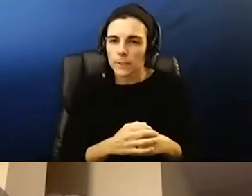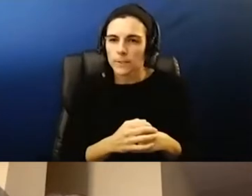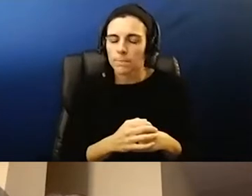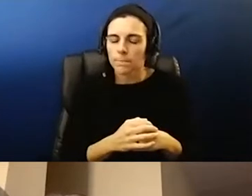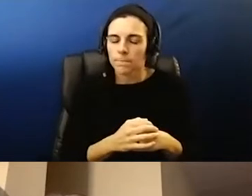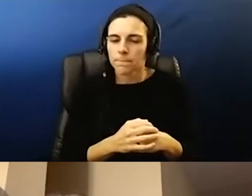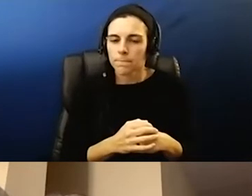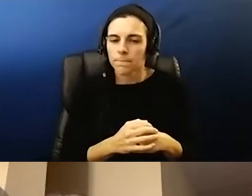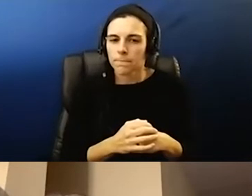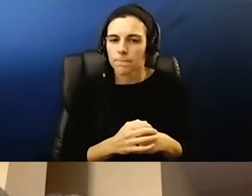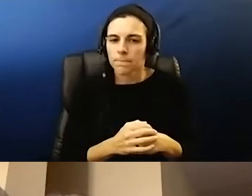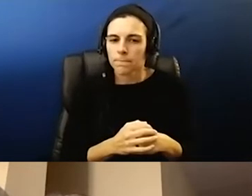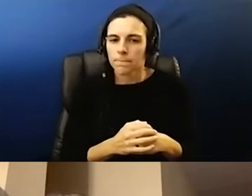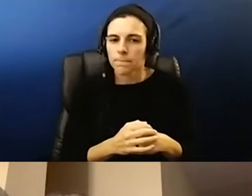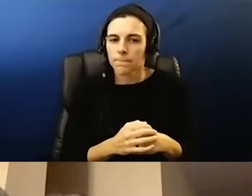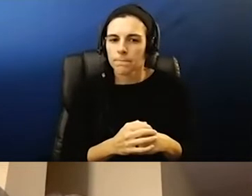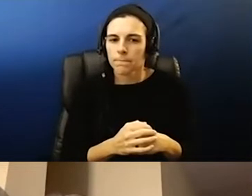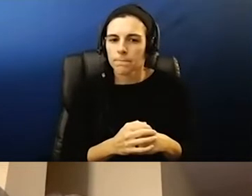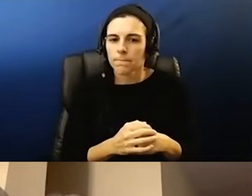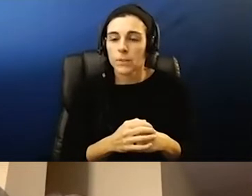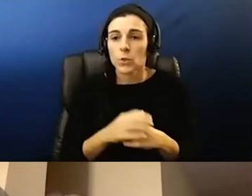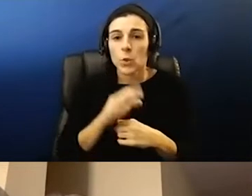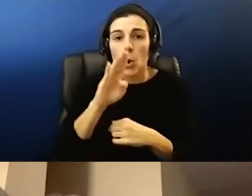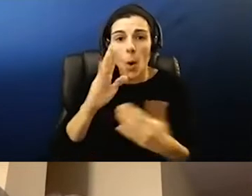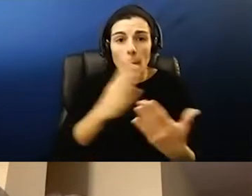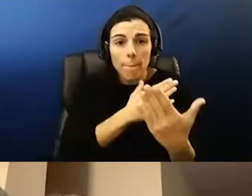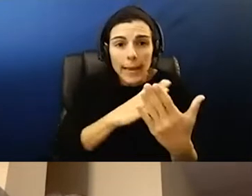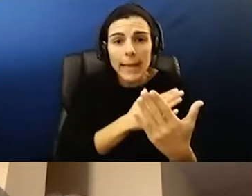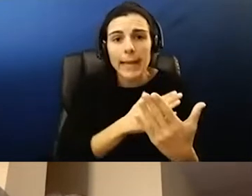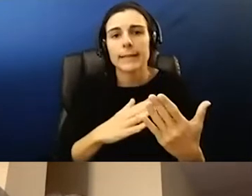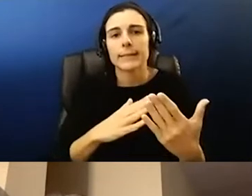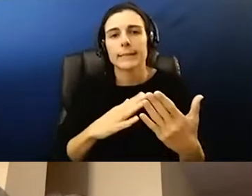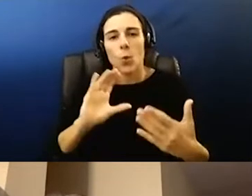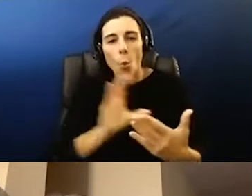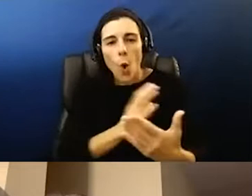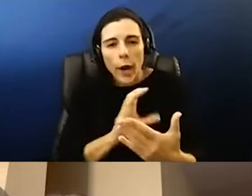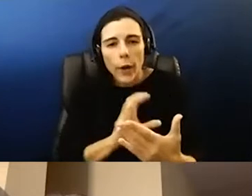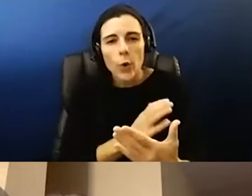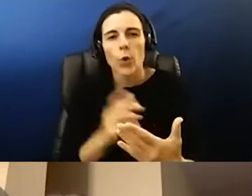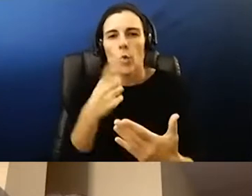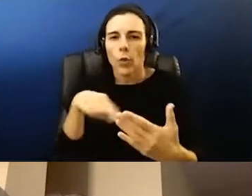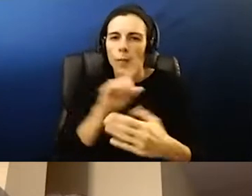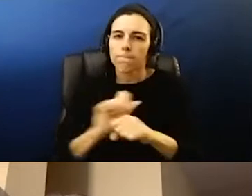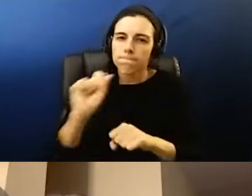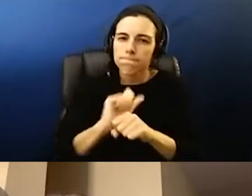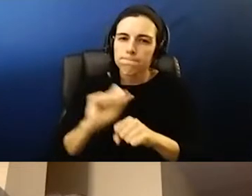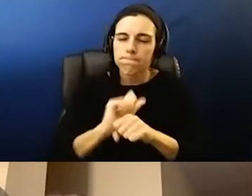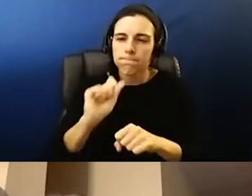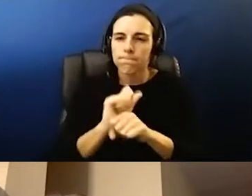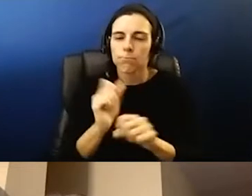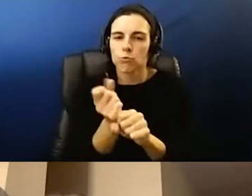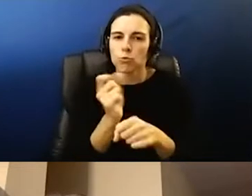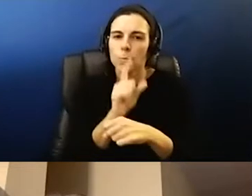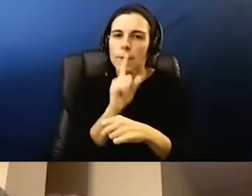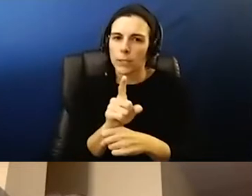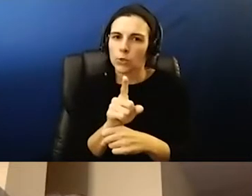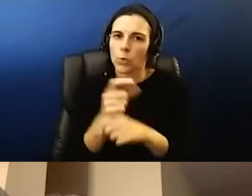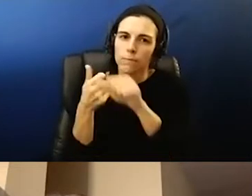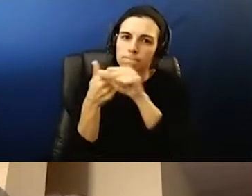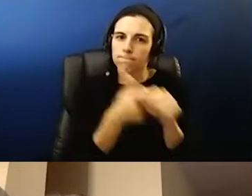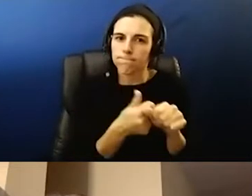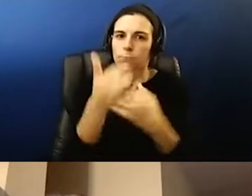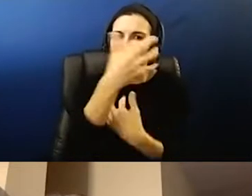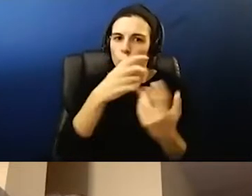I would say that that goes for band, that goes for choir. They work very, very hard to make sure that they're keeping everybody socially